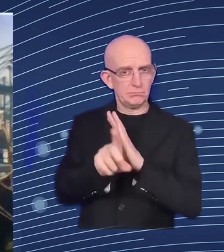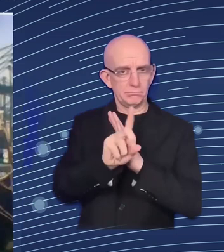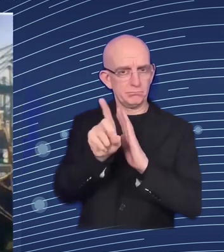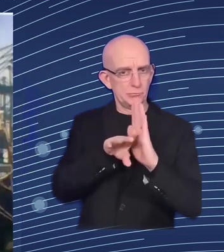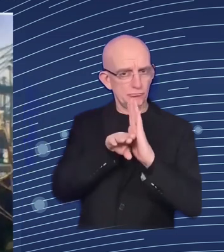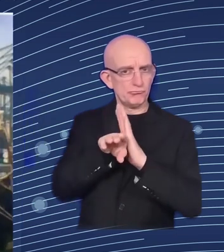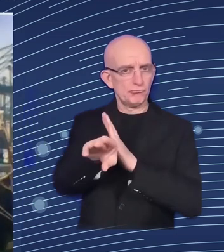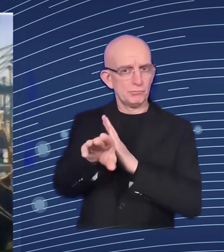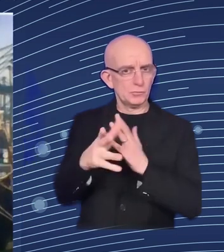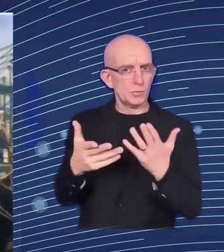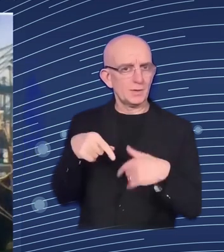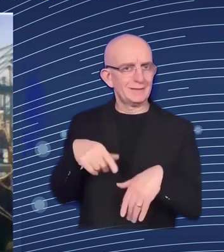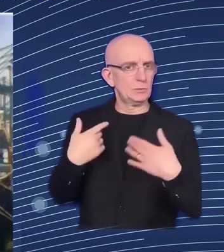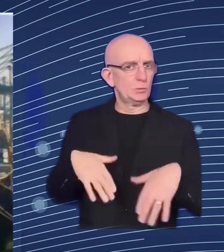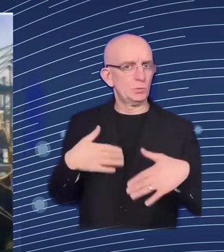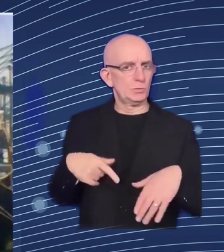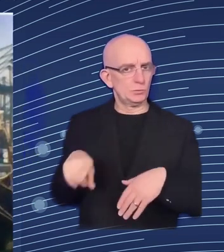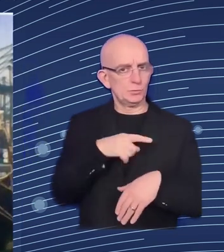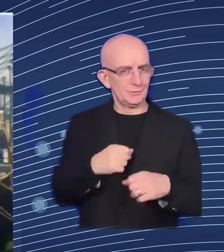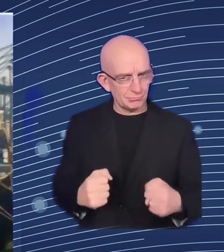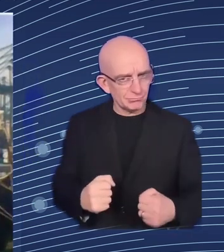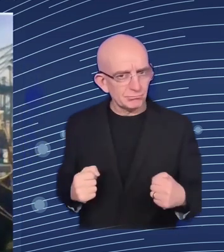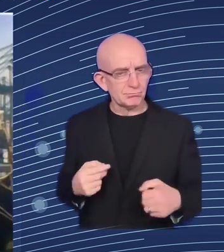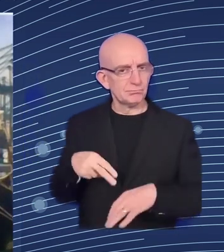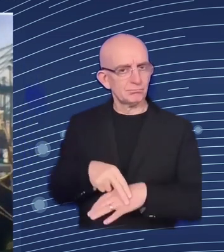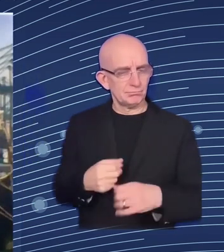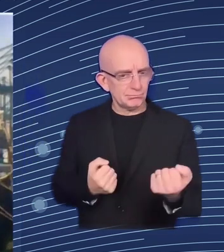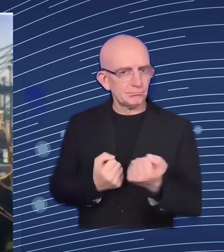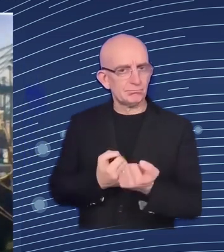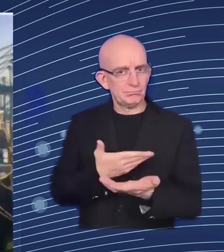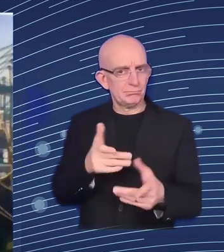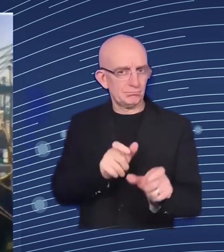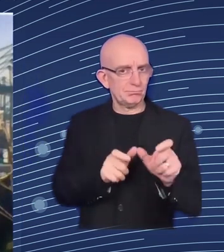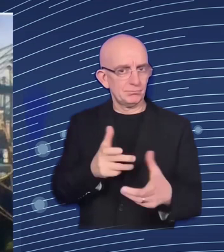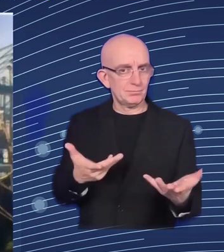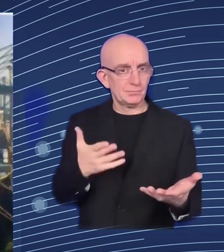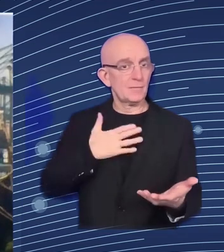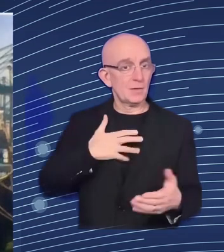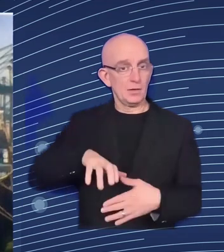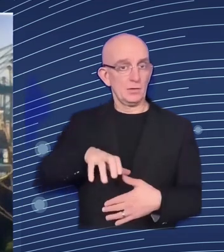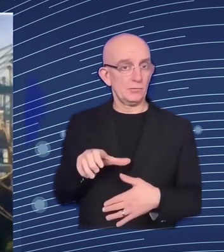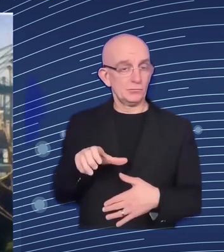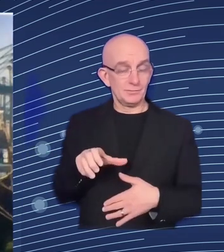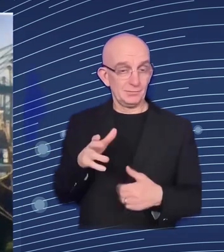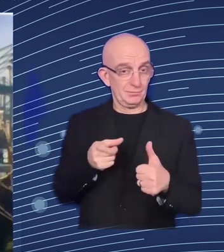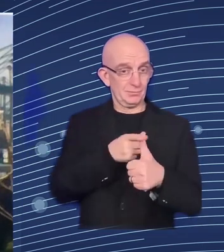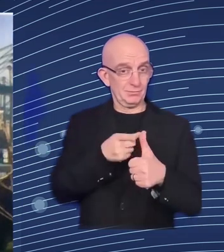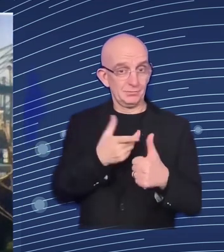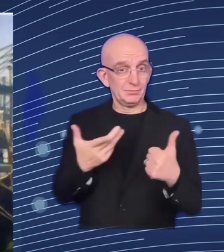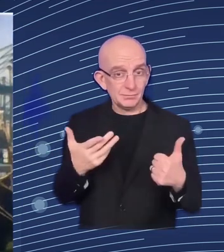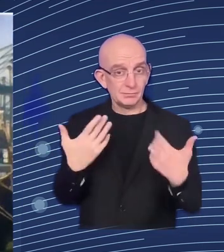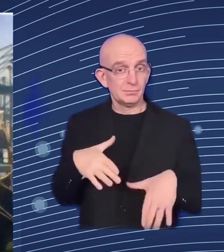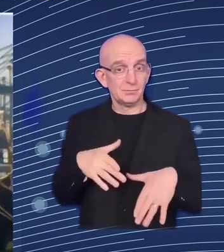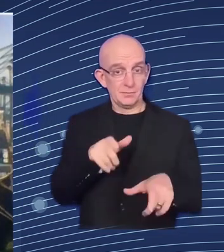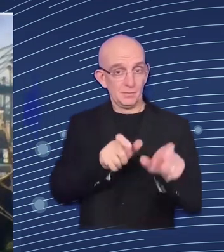is first and foremost made up of the people and if you want to have investment in a country you want to also first and foremost invest in the people